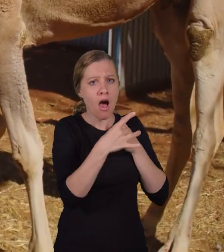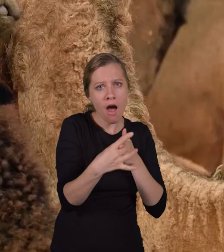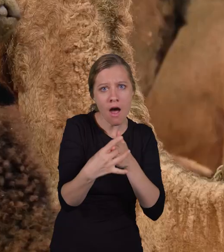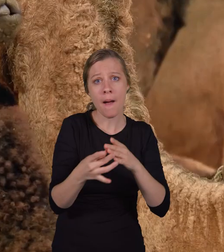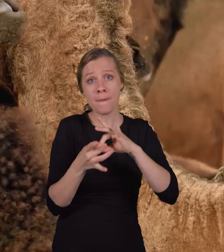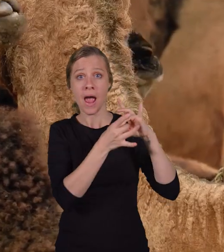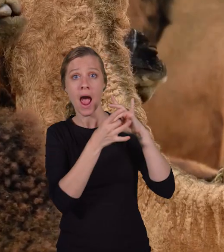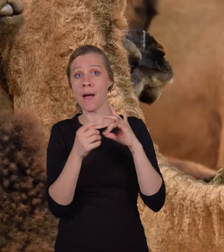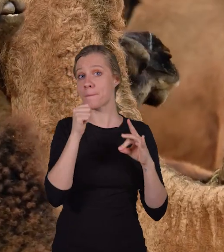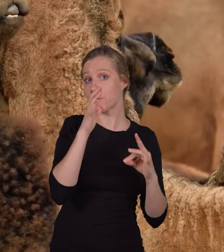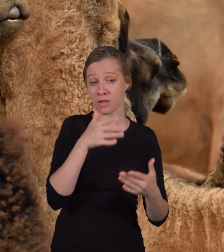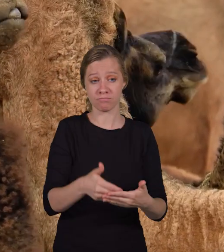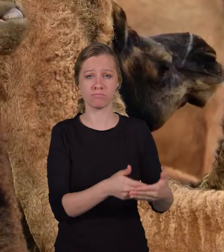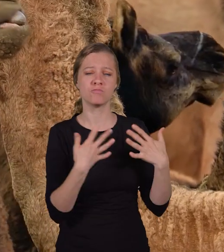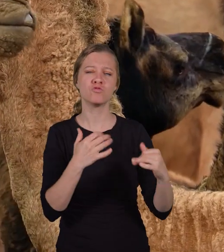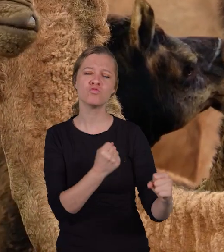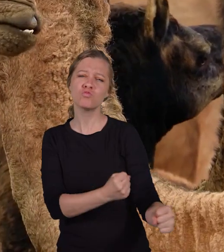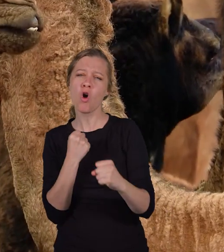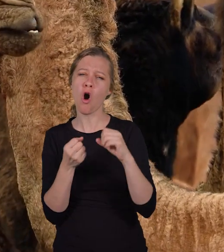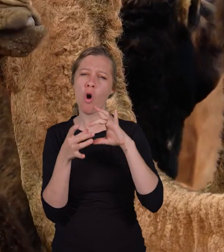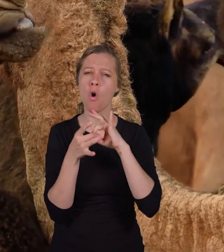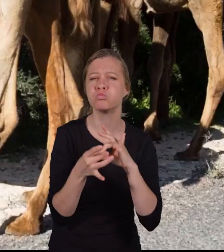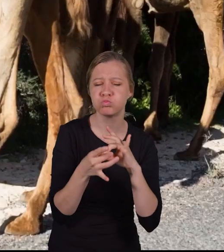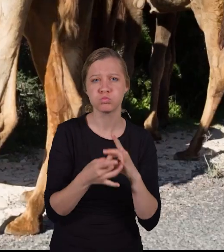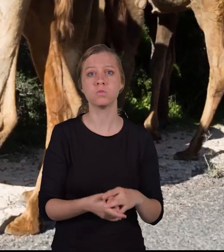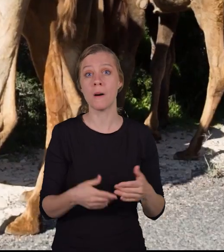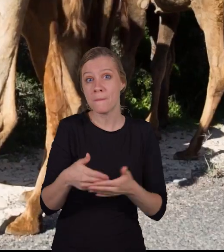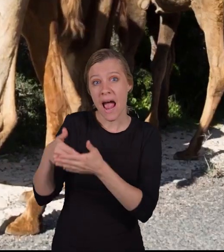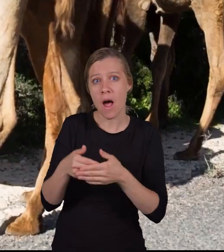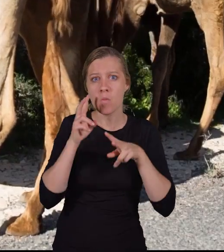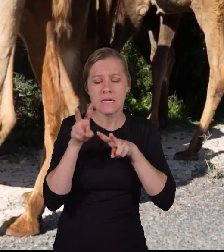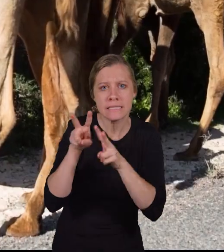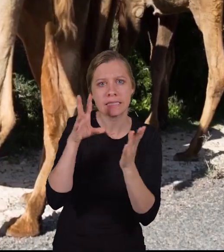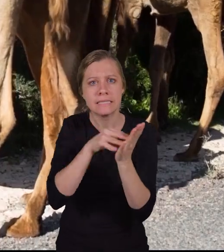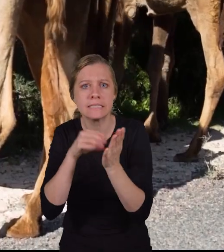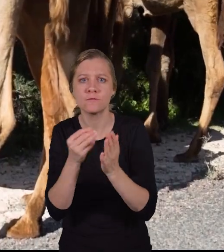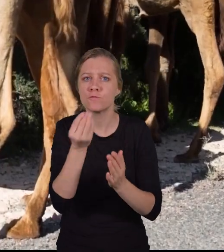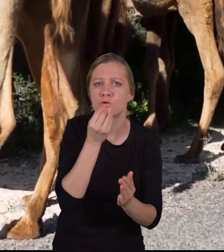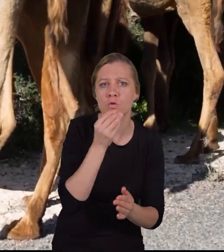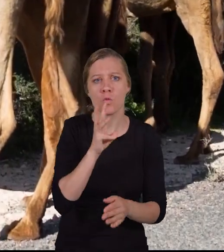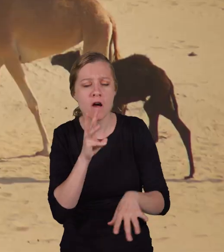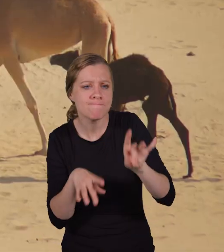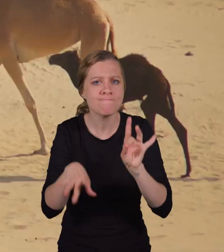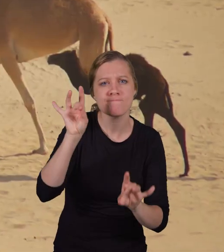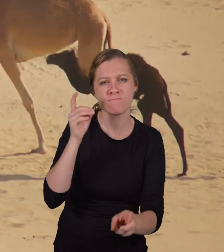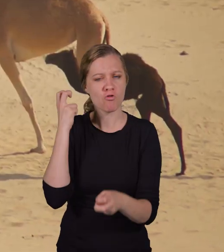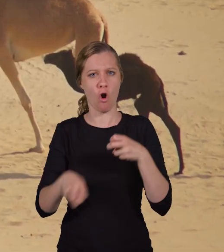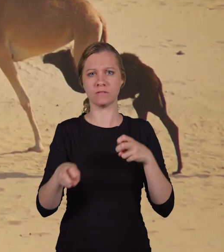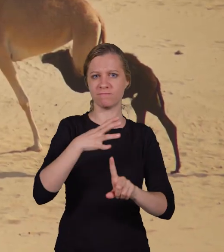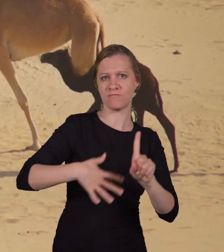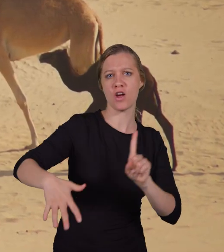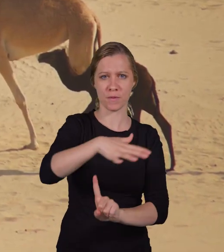The bond between a mother and her calf is strong, ensuring the calf learns to find food and water in the harsh